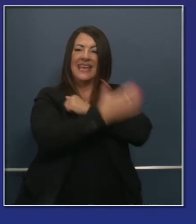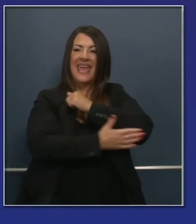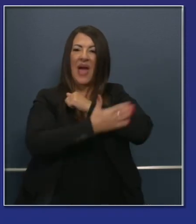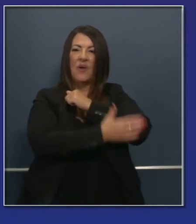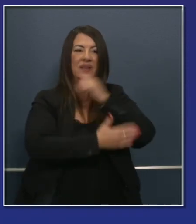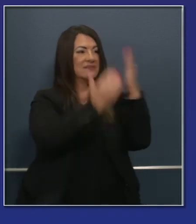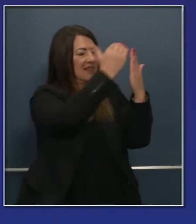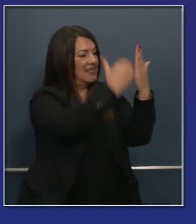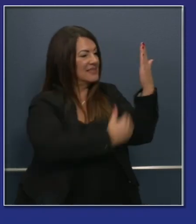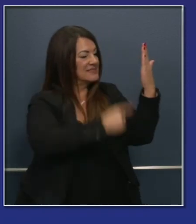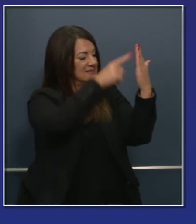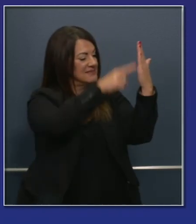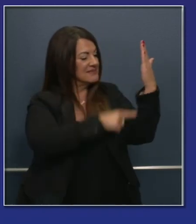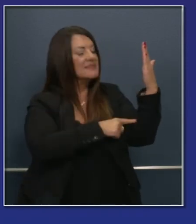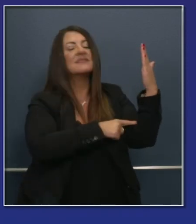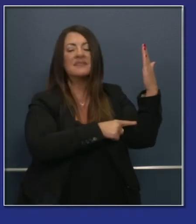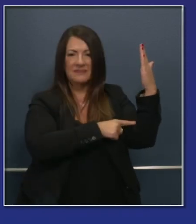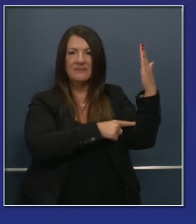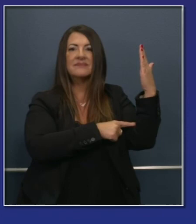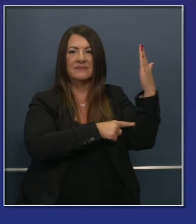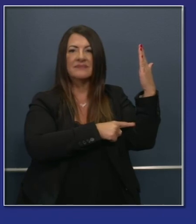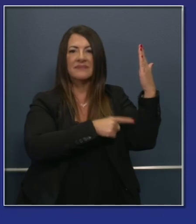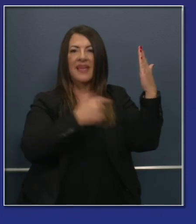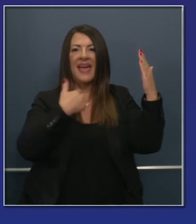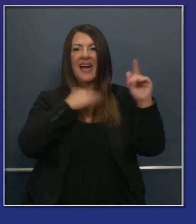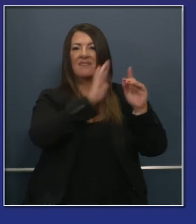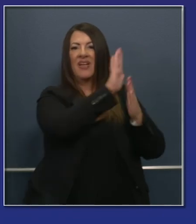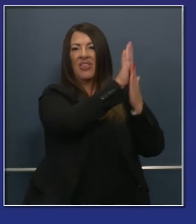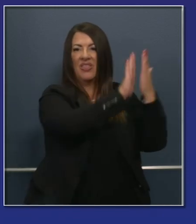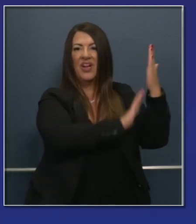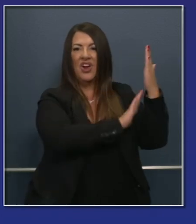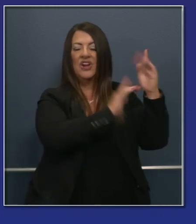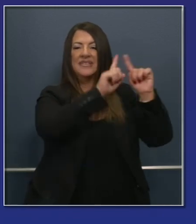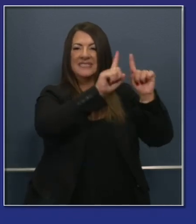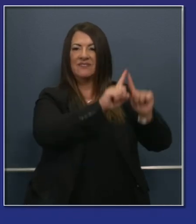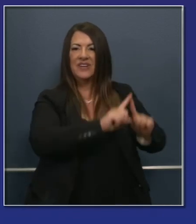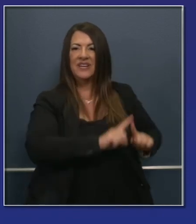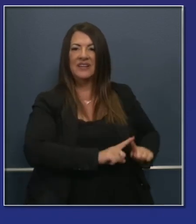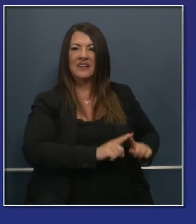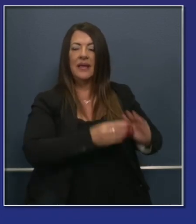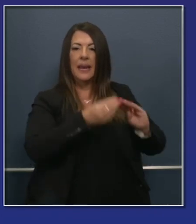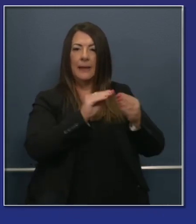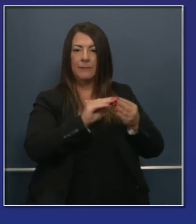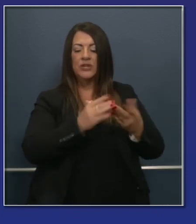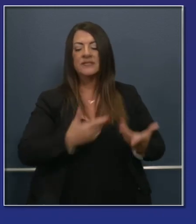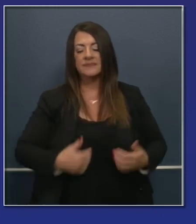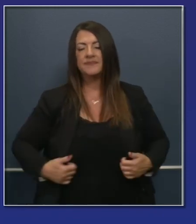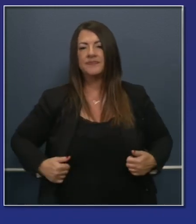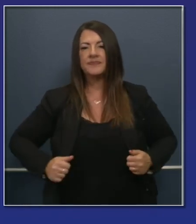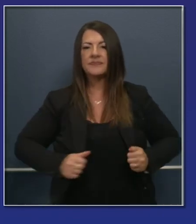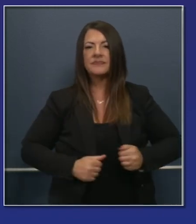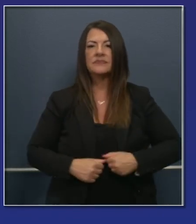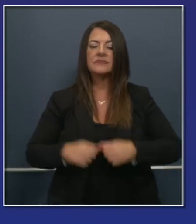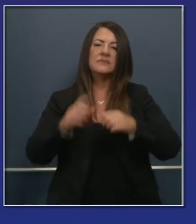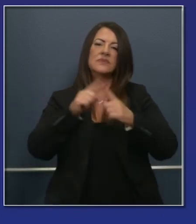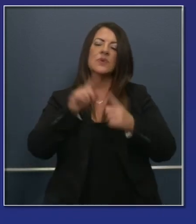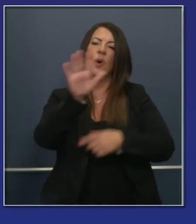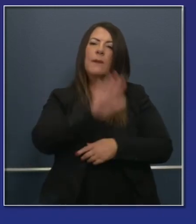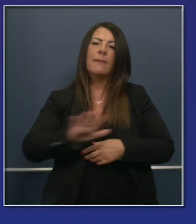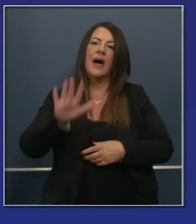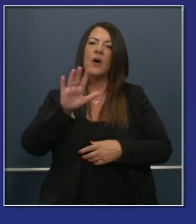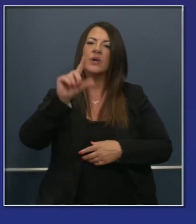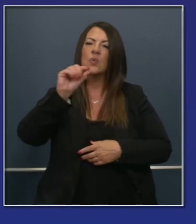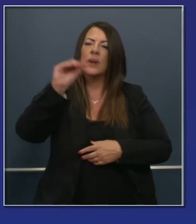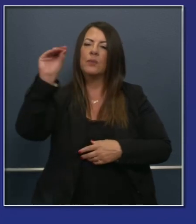population is larger than 21 state populations combined. But in the aggregate, the state of California has experienced a roughly 20%